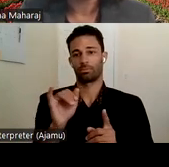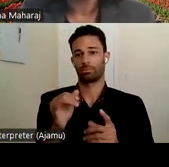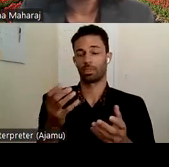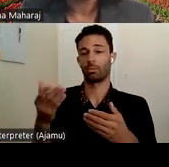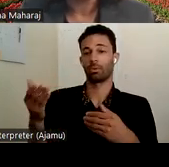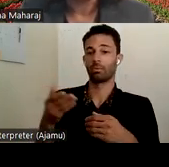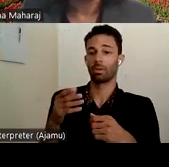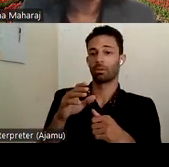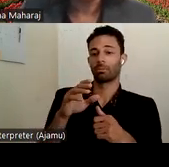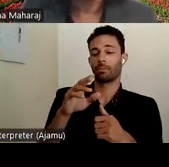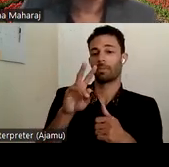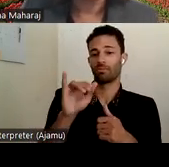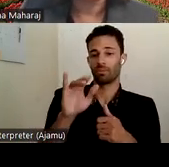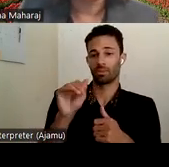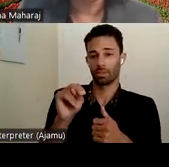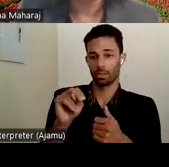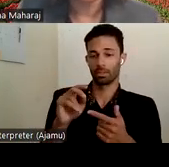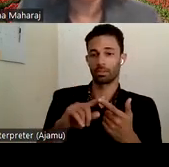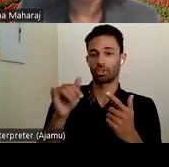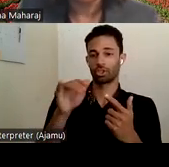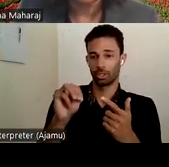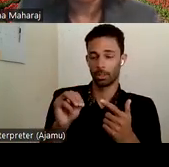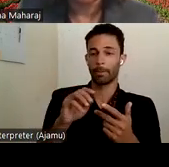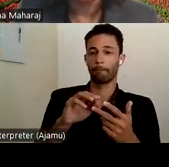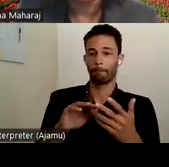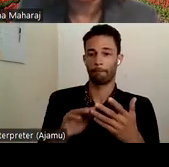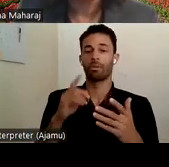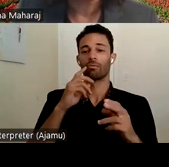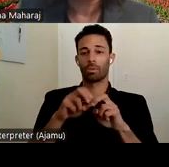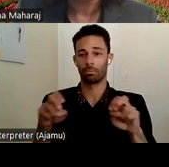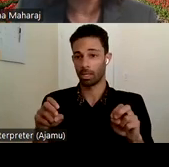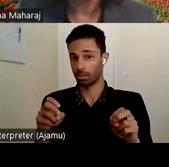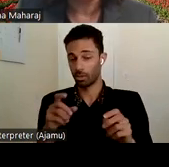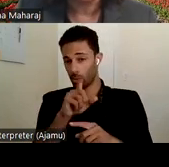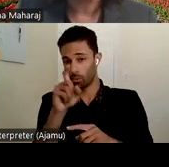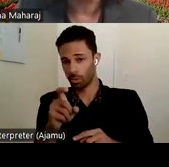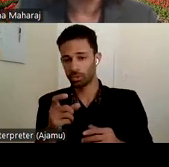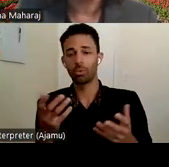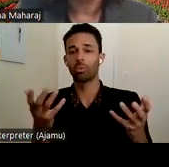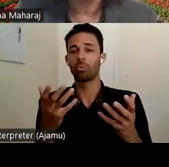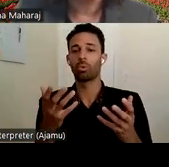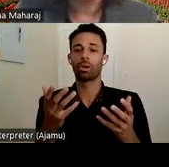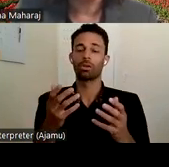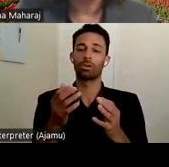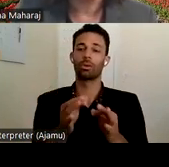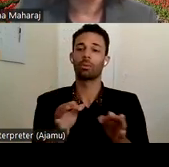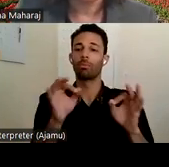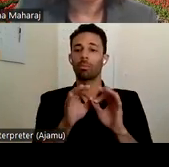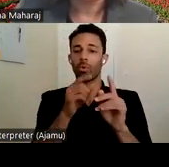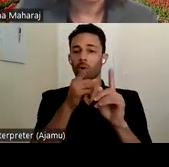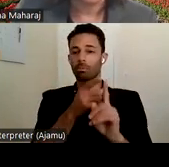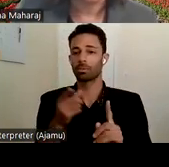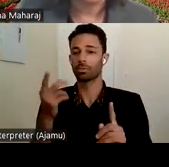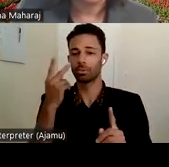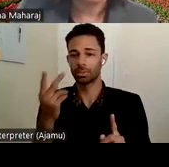and Vivian Mabucco. And the question that I'd like to pose for the reactor panel is, what are the key aspects that you see as being